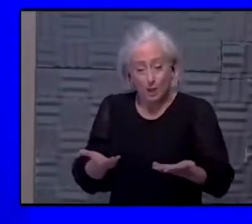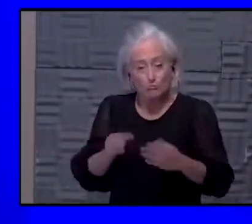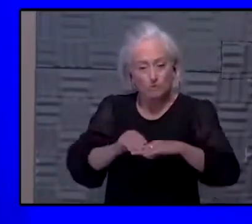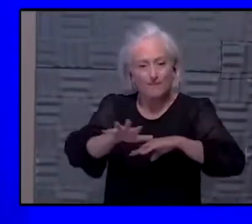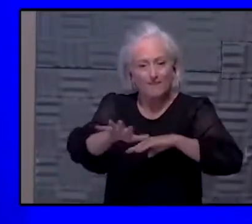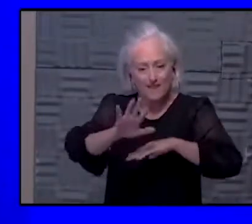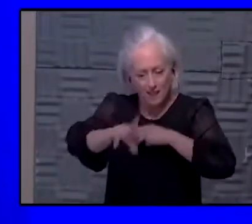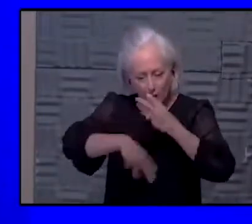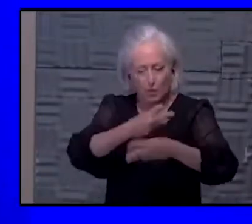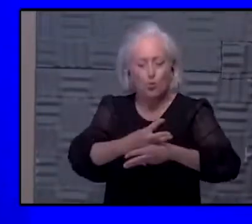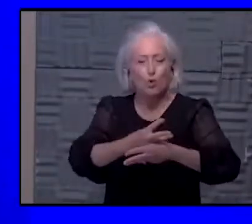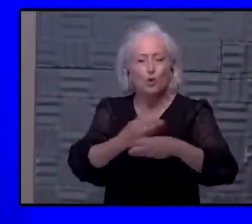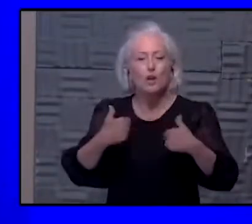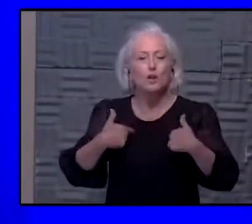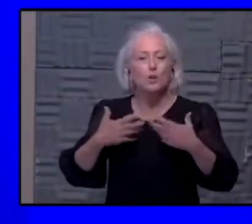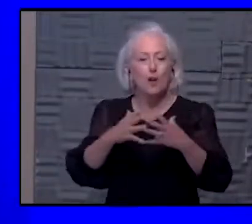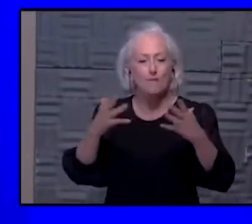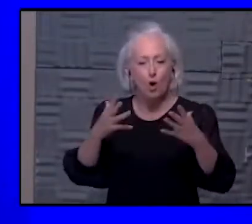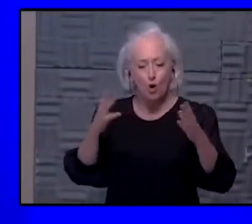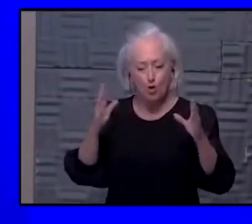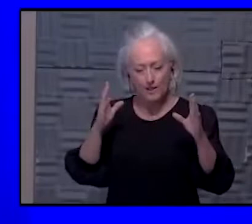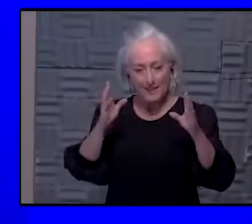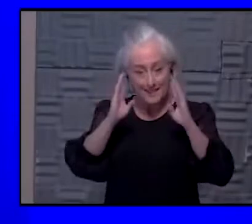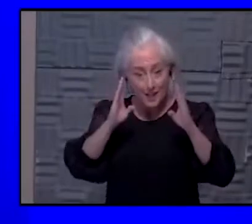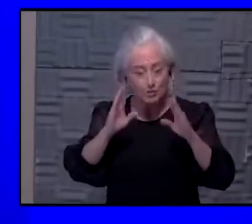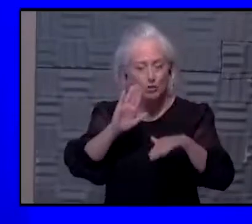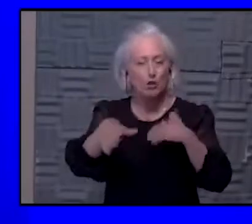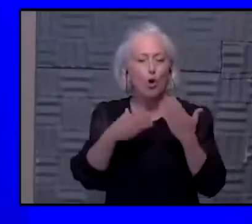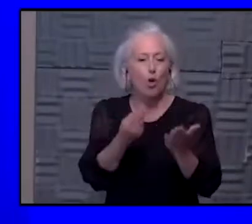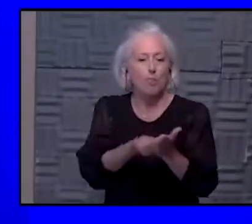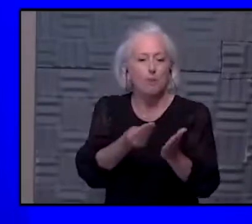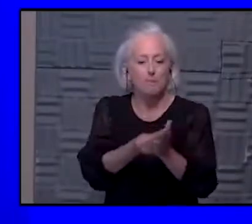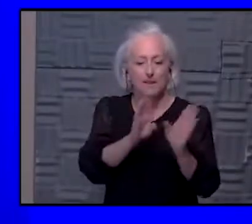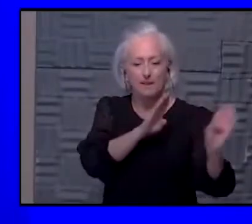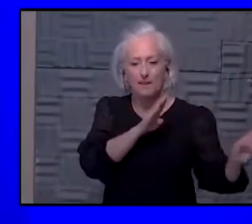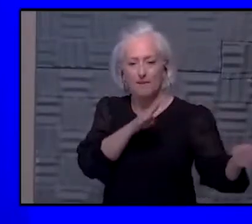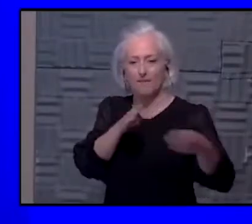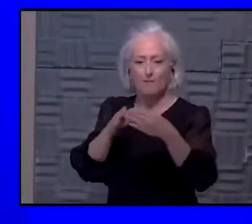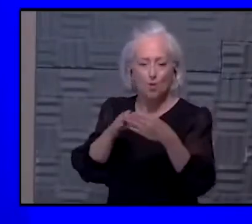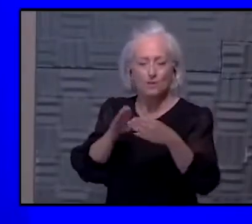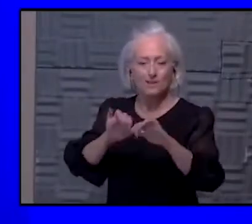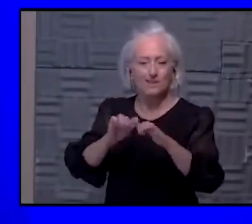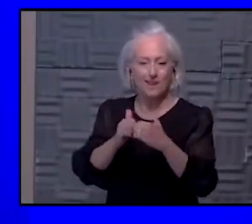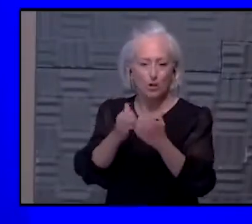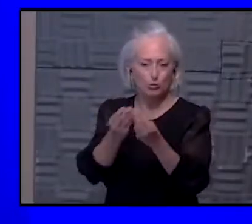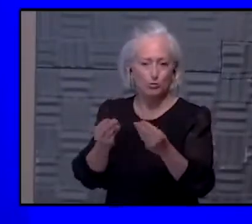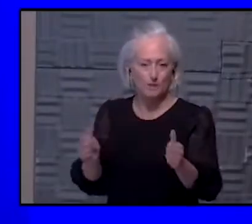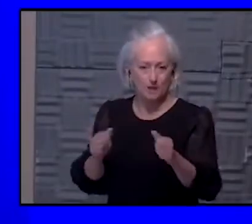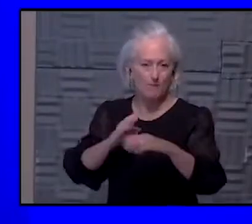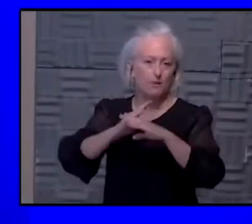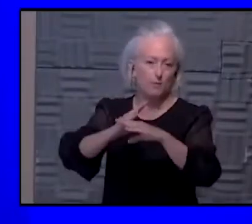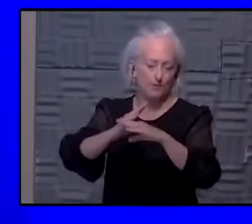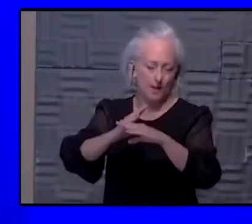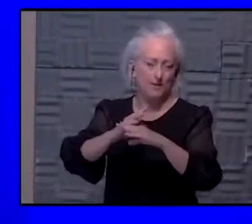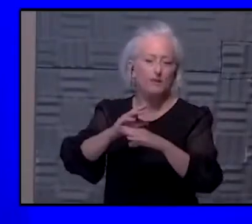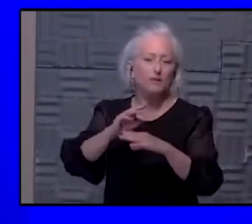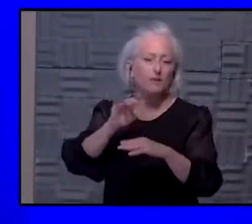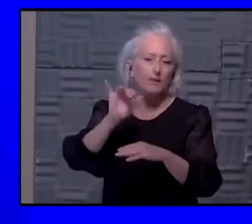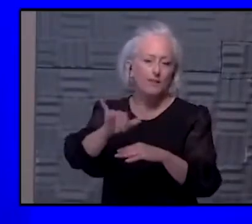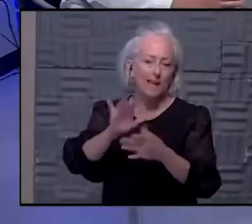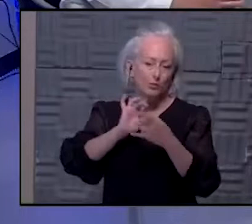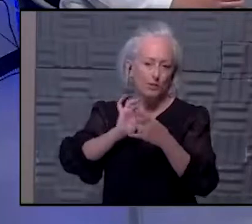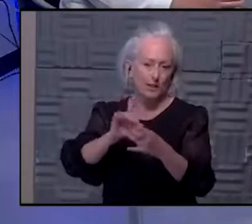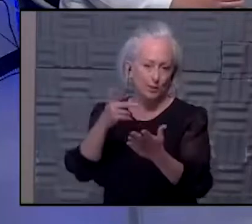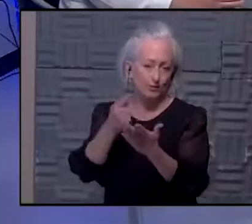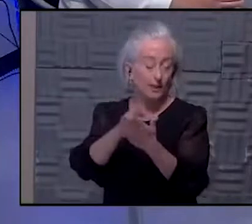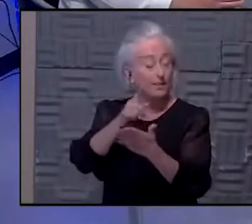world, you will have all of the attention and all the resources going towards looking at therapeutics and prevention, such as vaccines. And that's what we've seen.